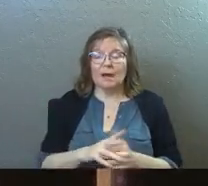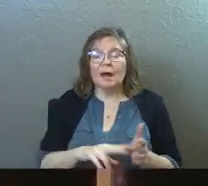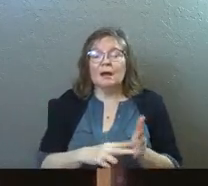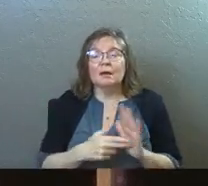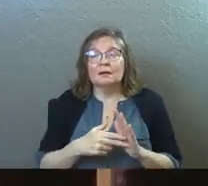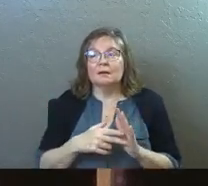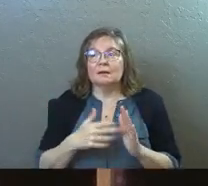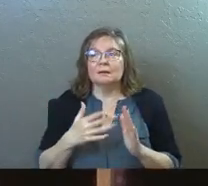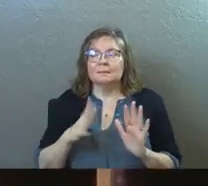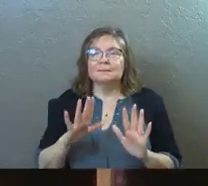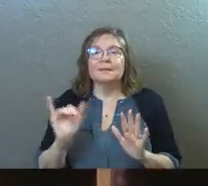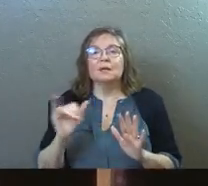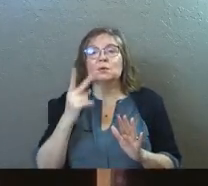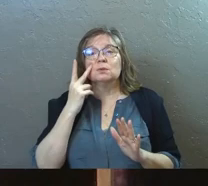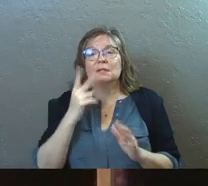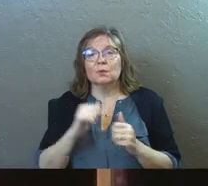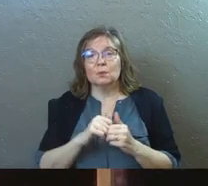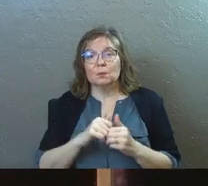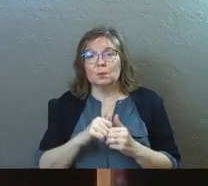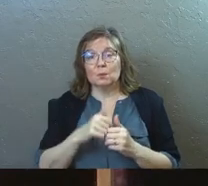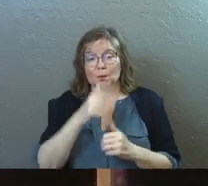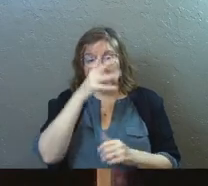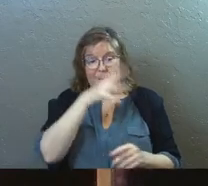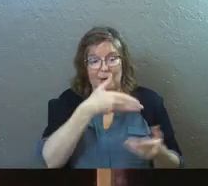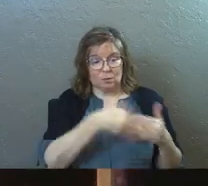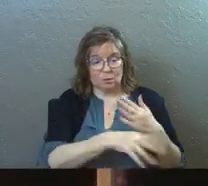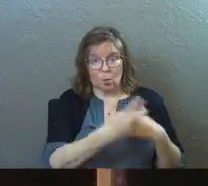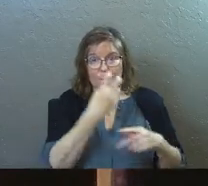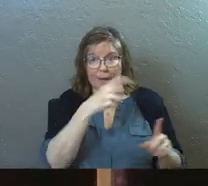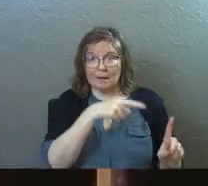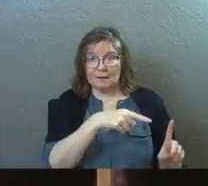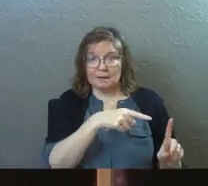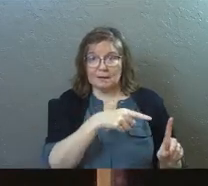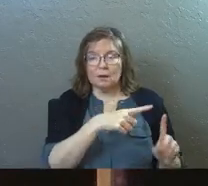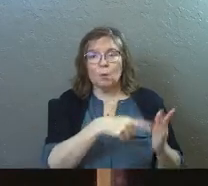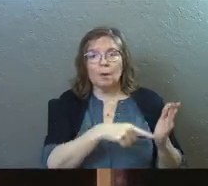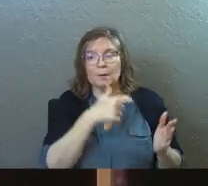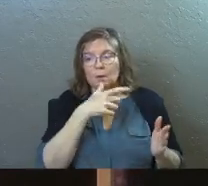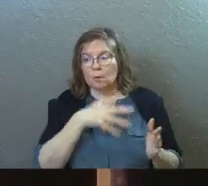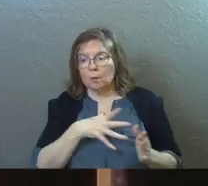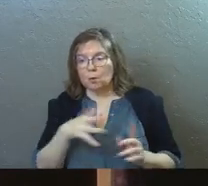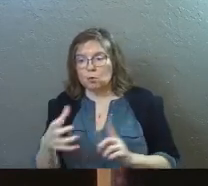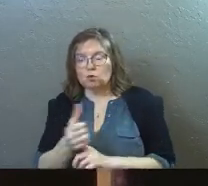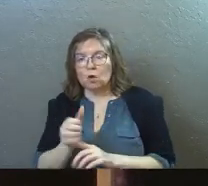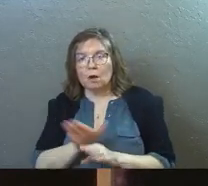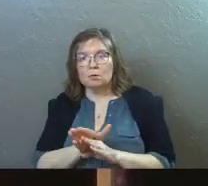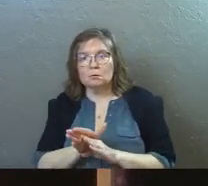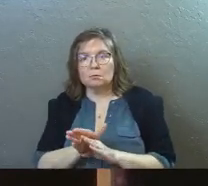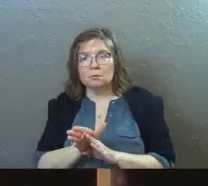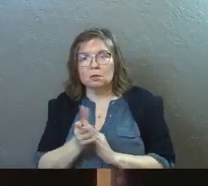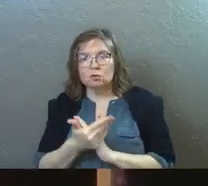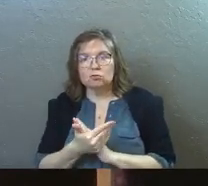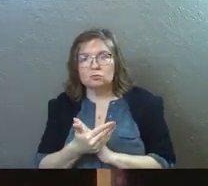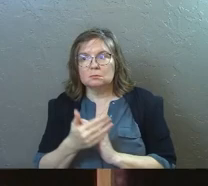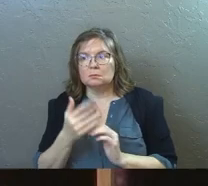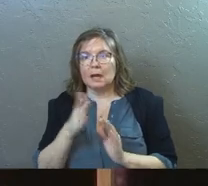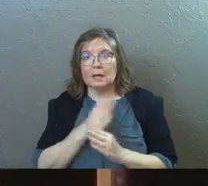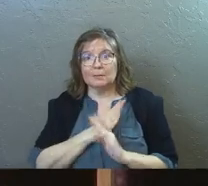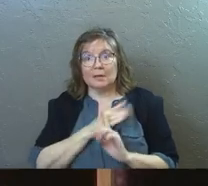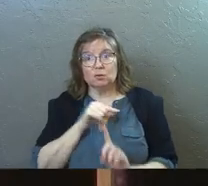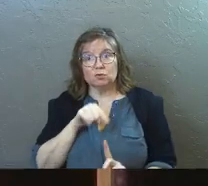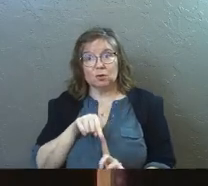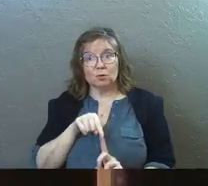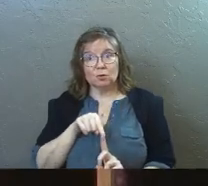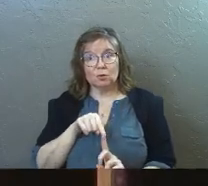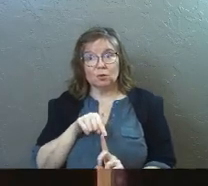I mean, even in this, like, you see it with this man born blind. But what about the woman caught in adultery? And he protects